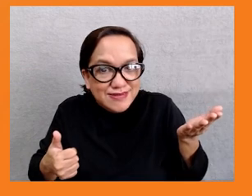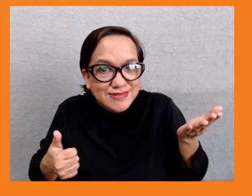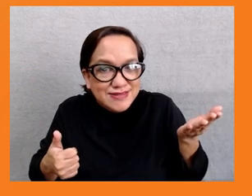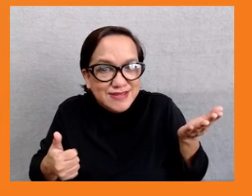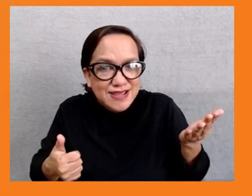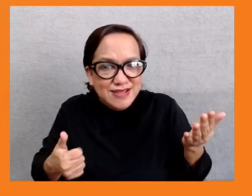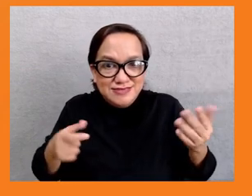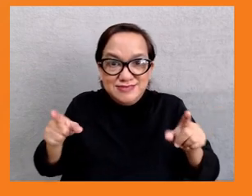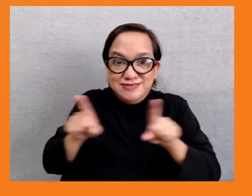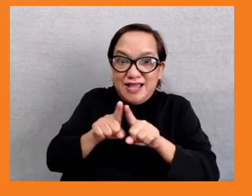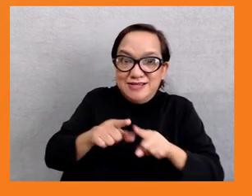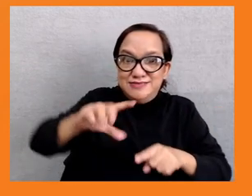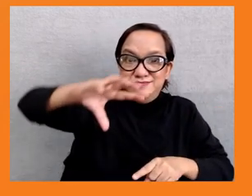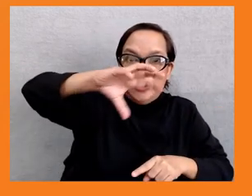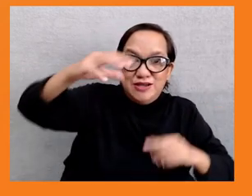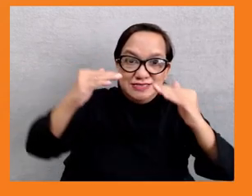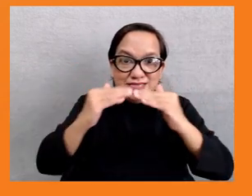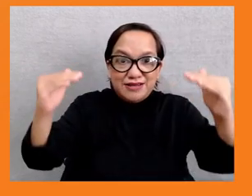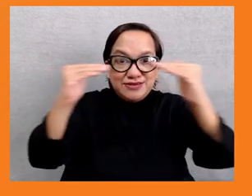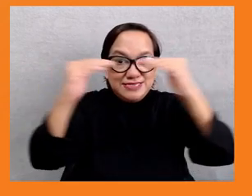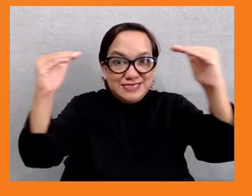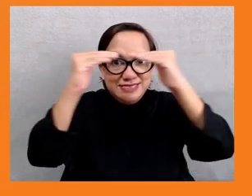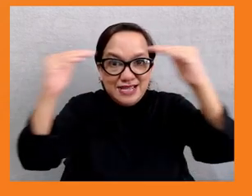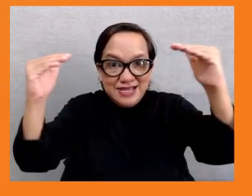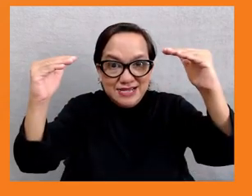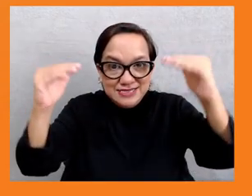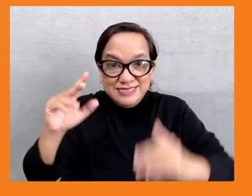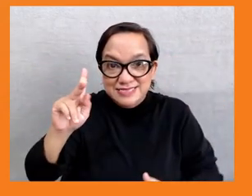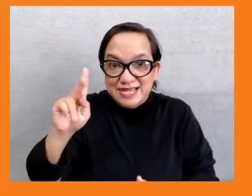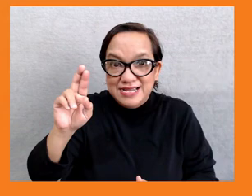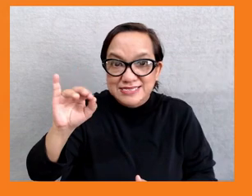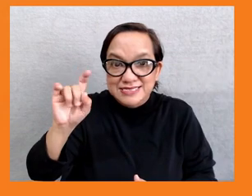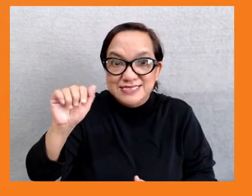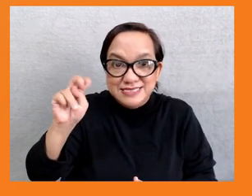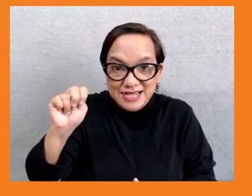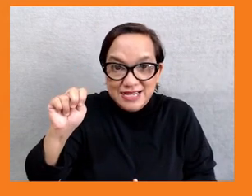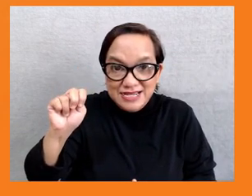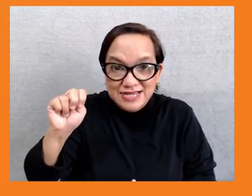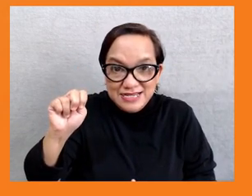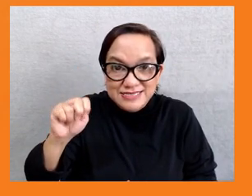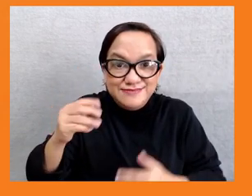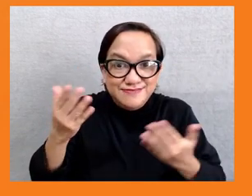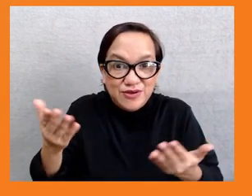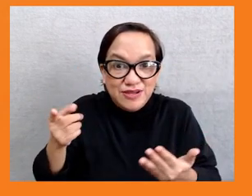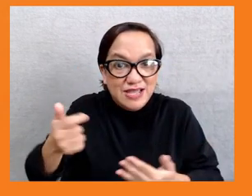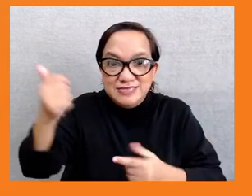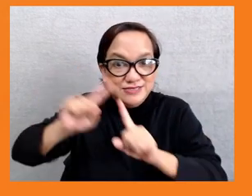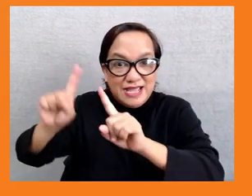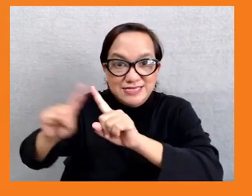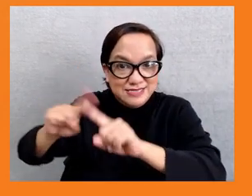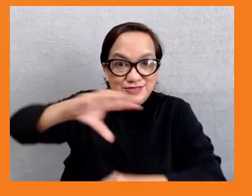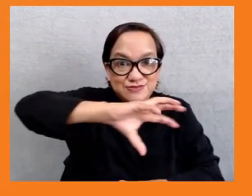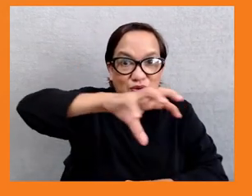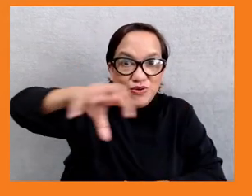Kirghiz, Mongolia and Tajikistan are in the top 10. I'm only showing the top five there, showing that performance